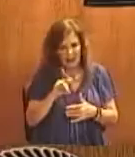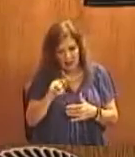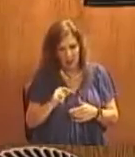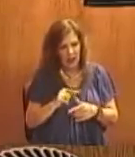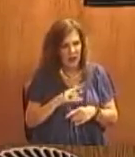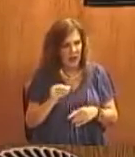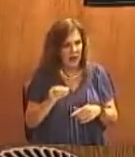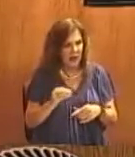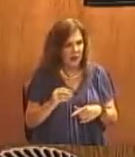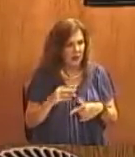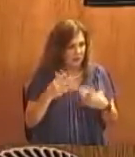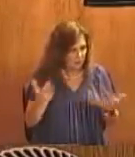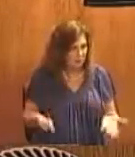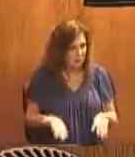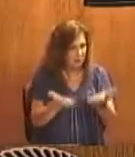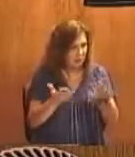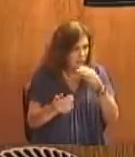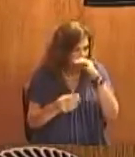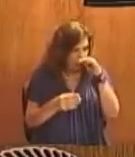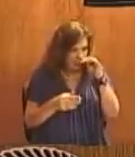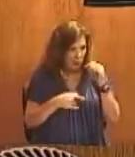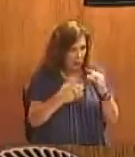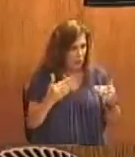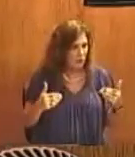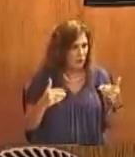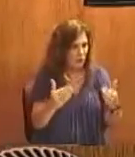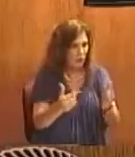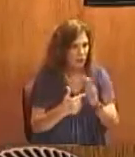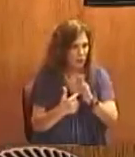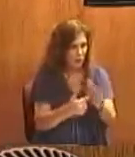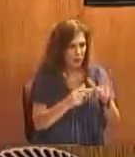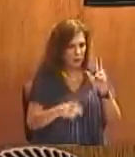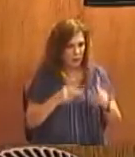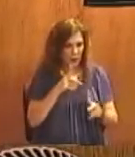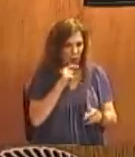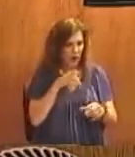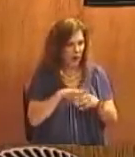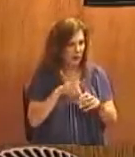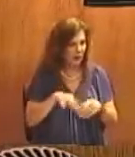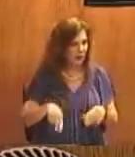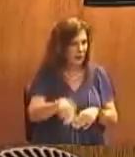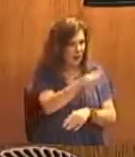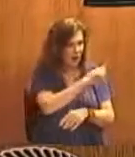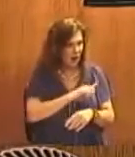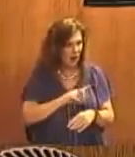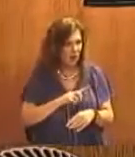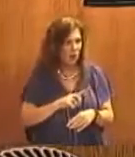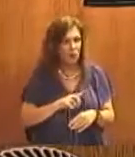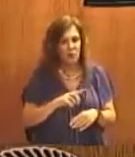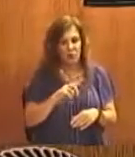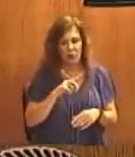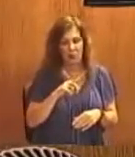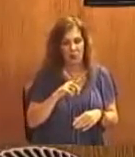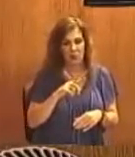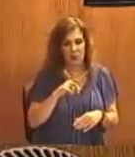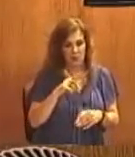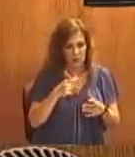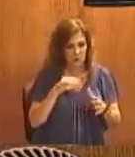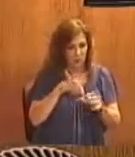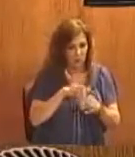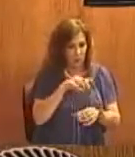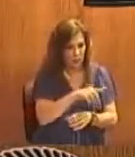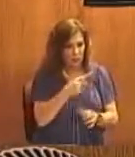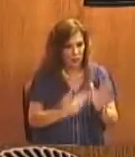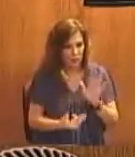to be heard and y'all move forward and show the people that put y'all in office that have elected you all to represent them